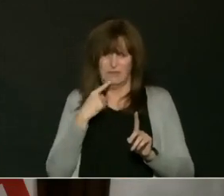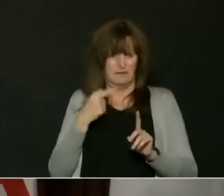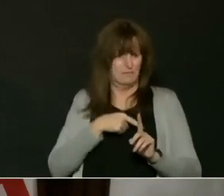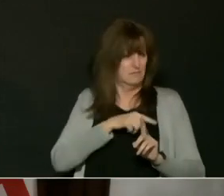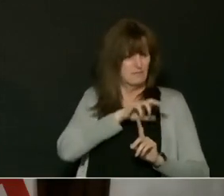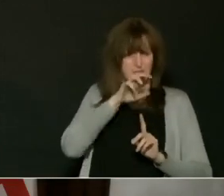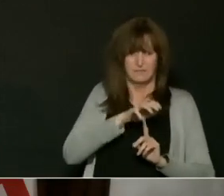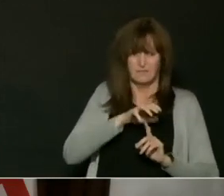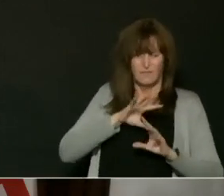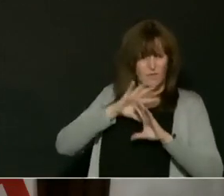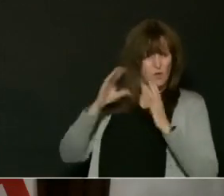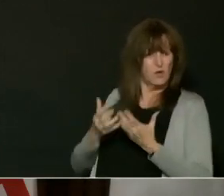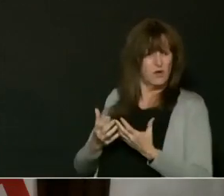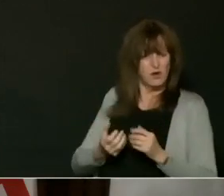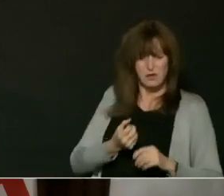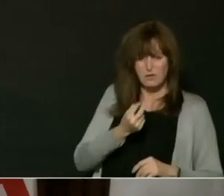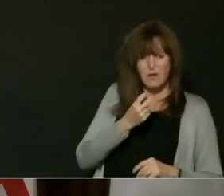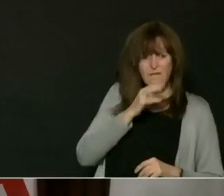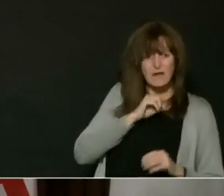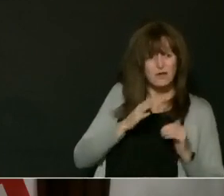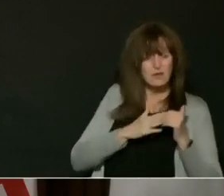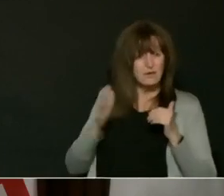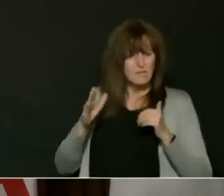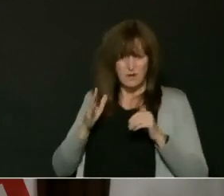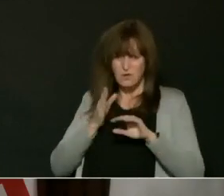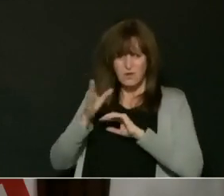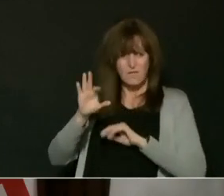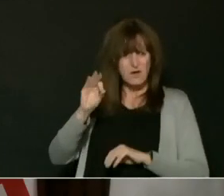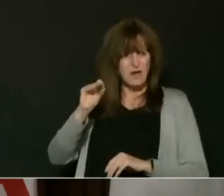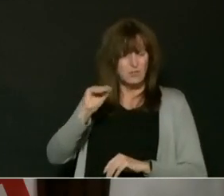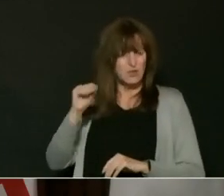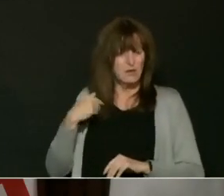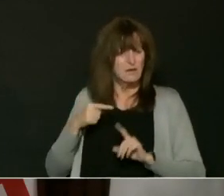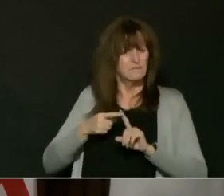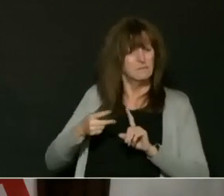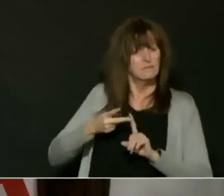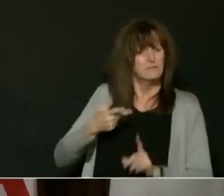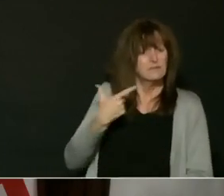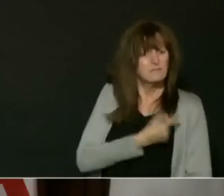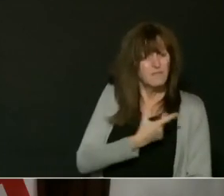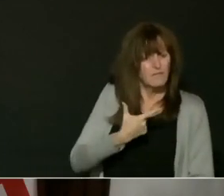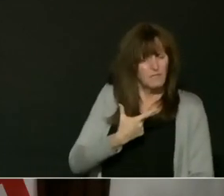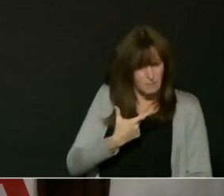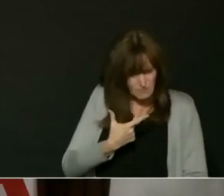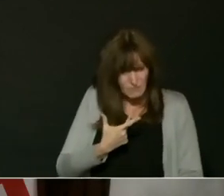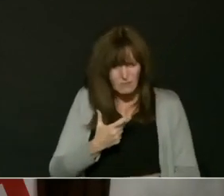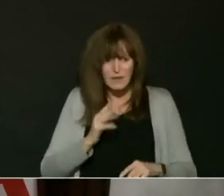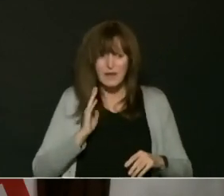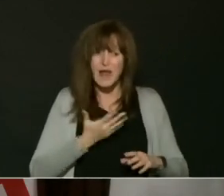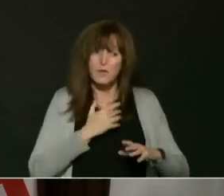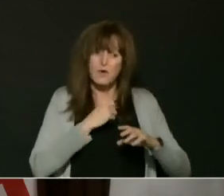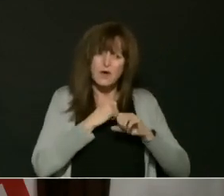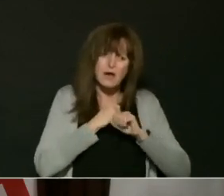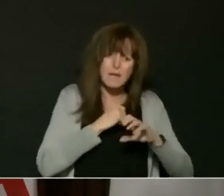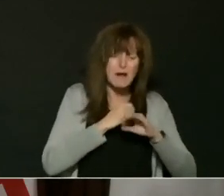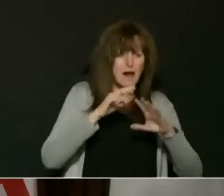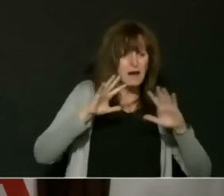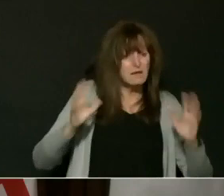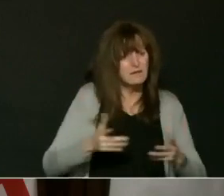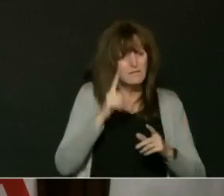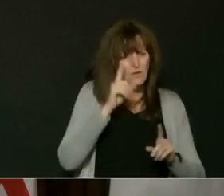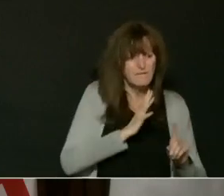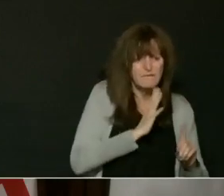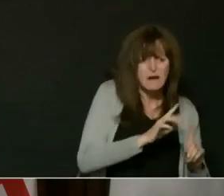two doses. We continue to make progress in our vaccination campaign. For our 5 to 11-year-olds, 54%